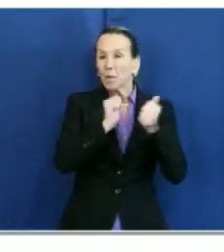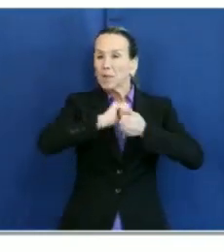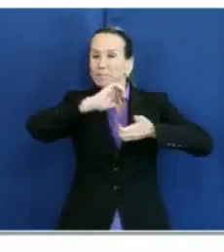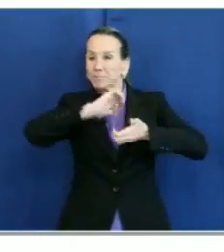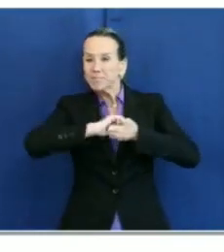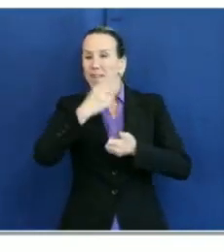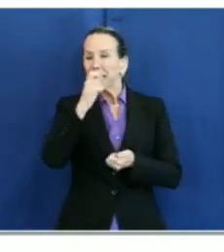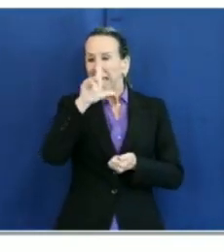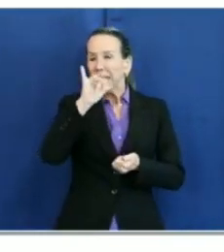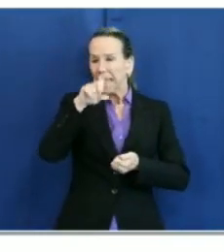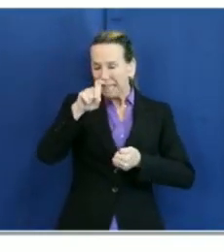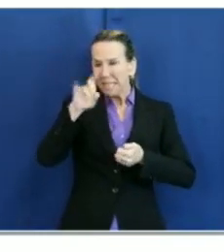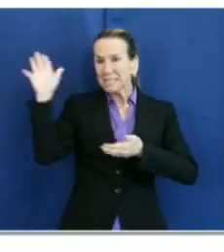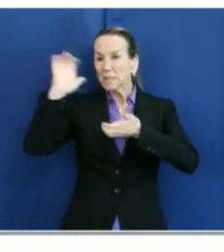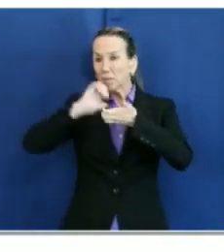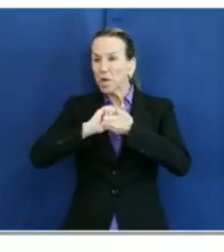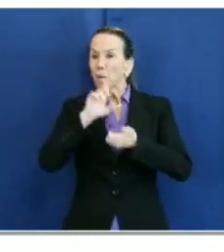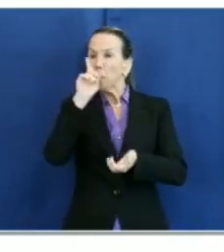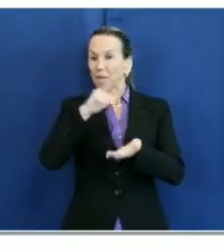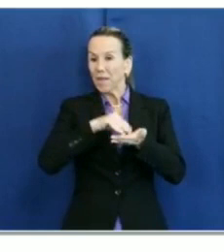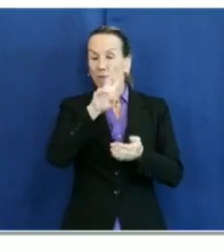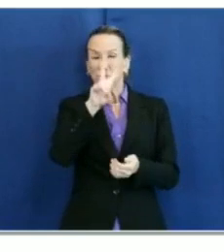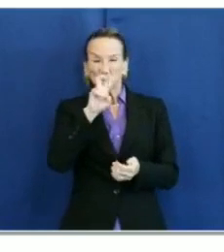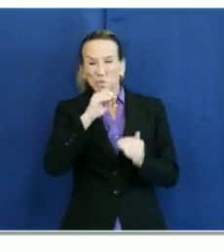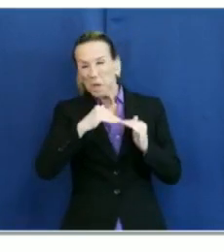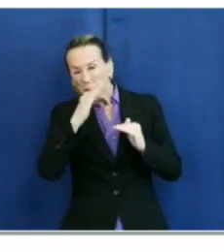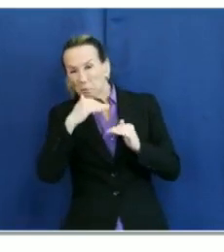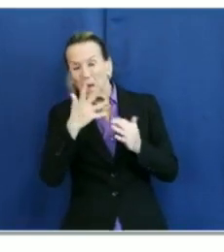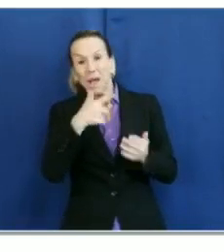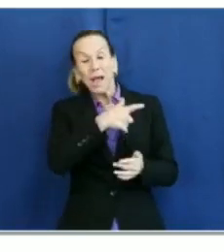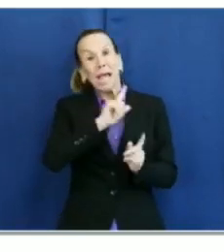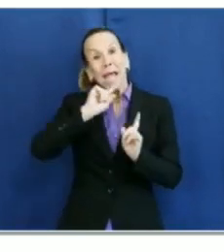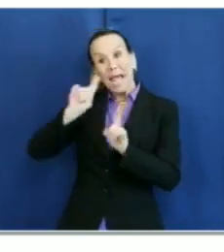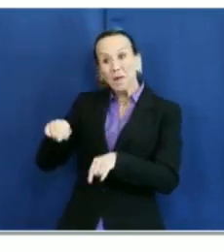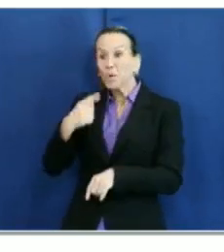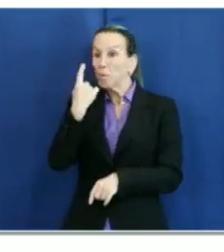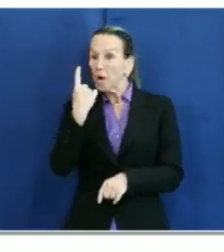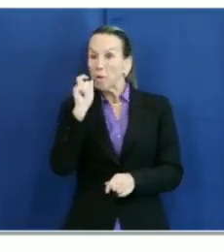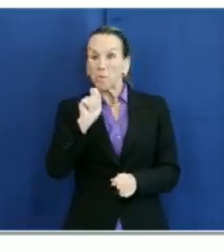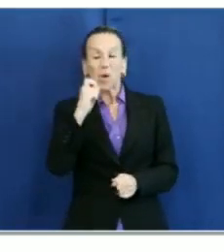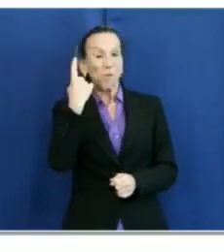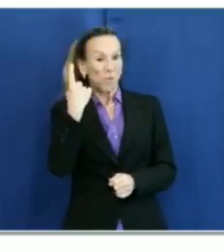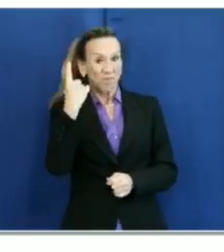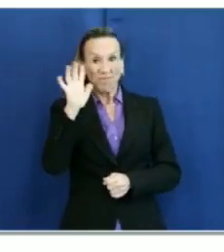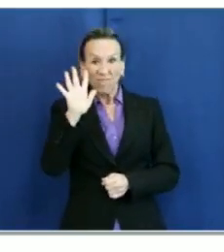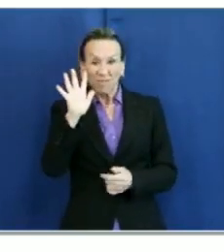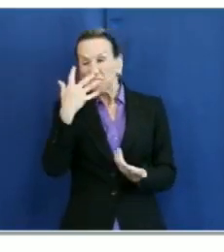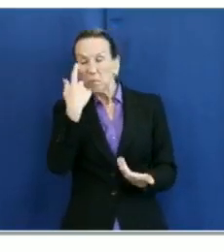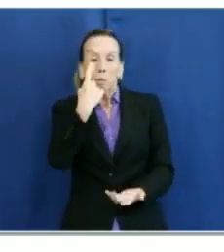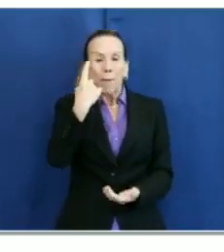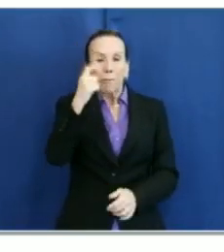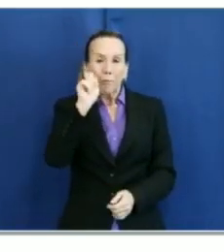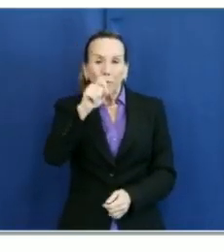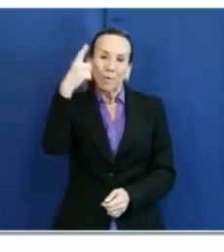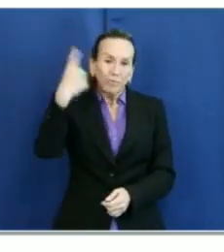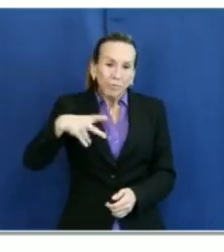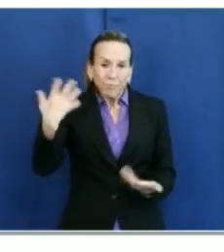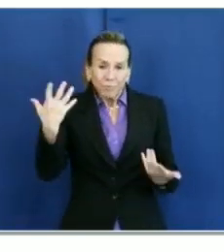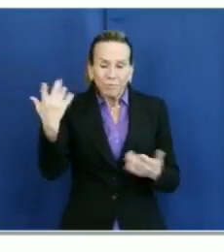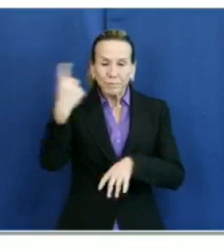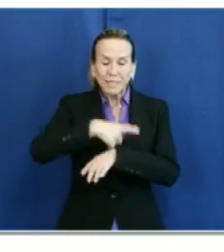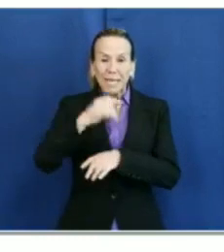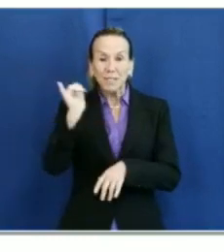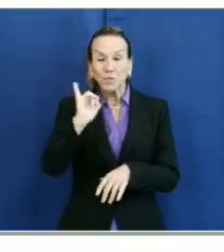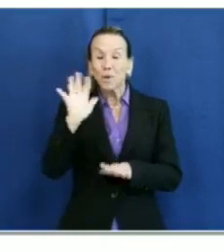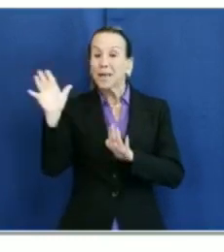doing just over 1,200 tests a day, again, with a turnaround between one and 1.5 days. The state walk-in test, that had been